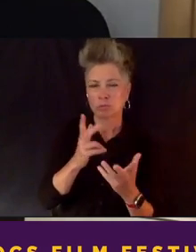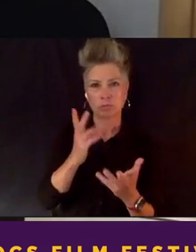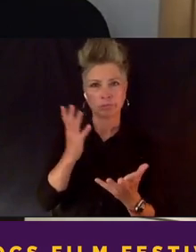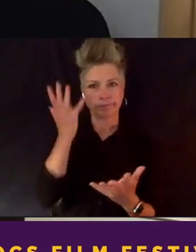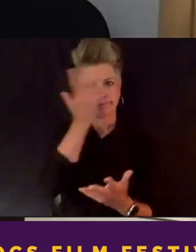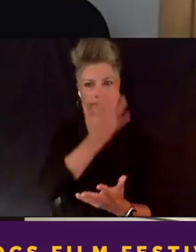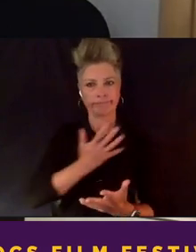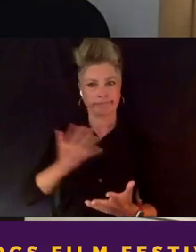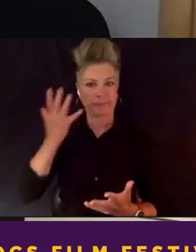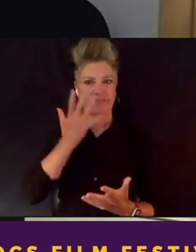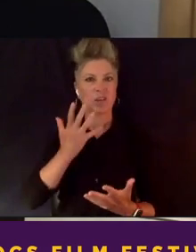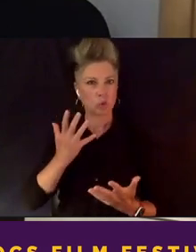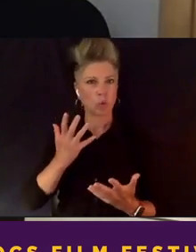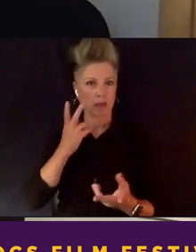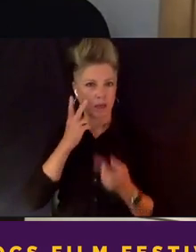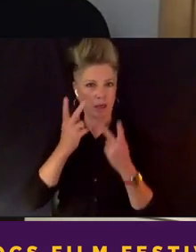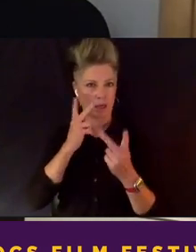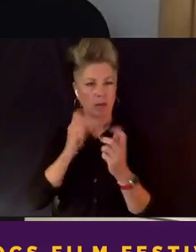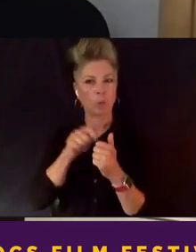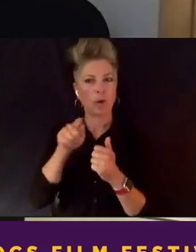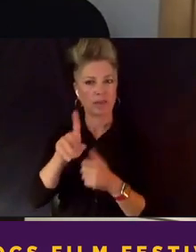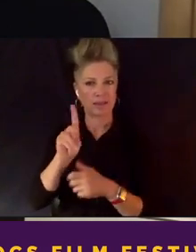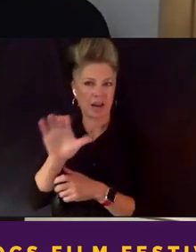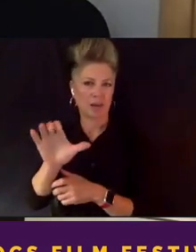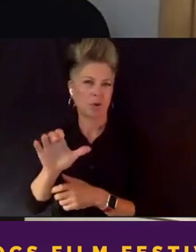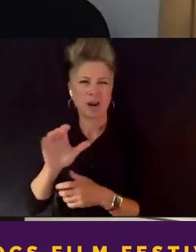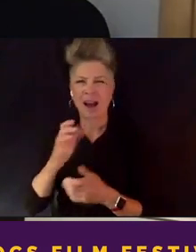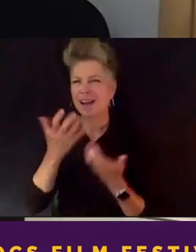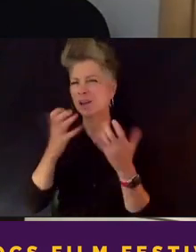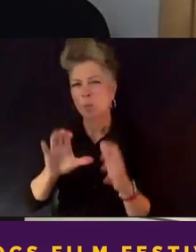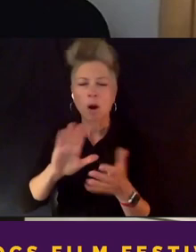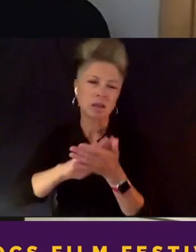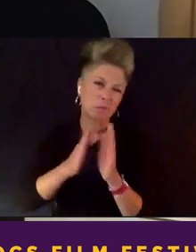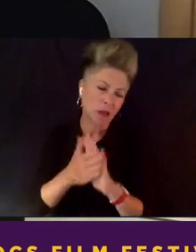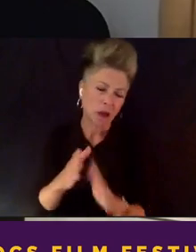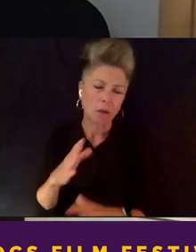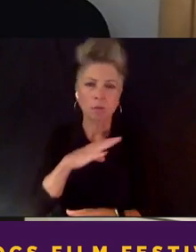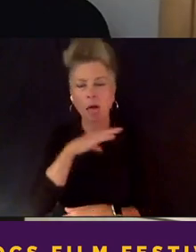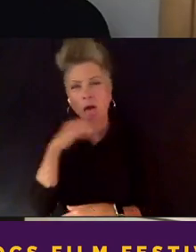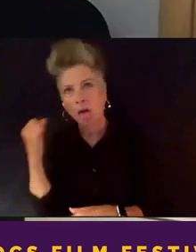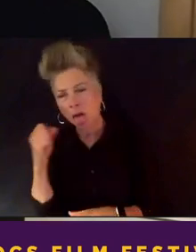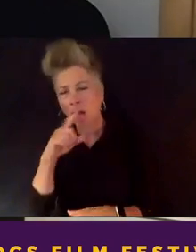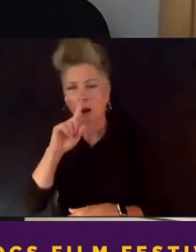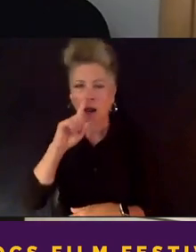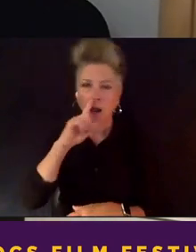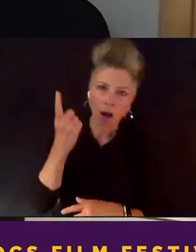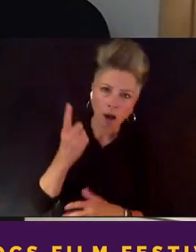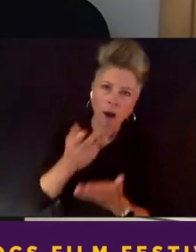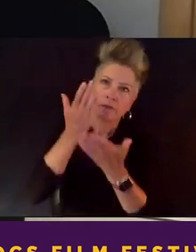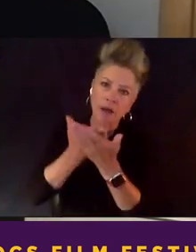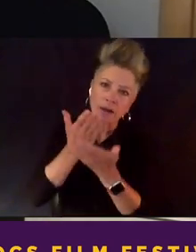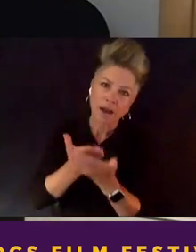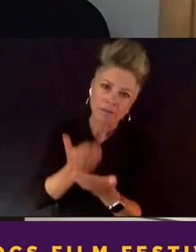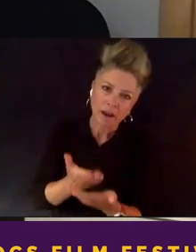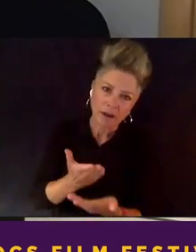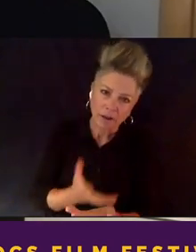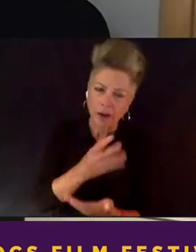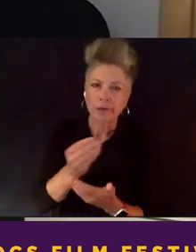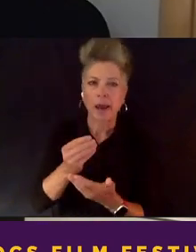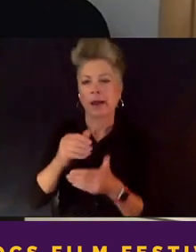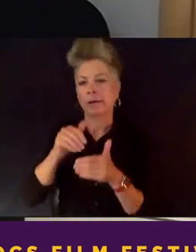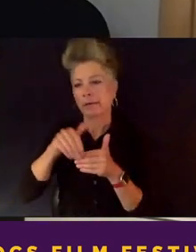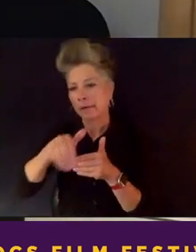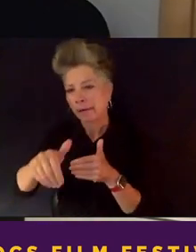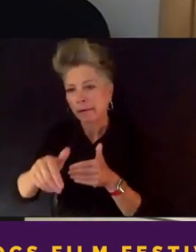so that it wasn't just an onslaught of like facts and archival, because we were really coming into this, this case,